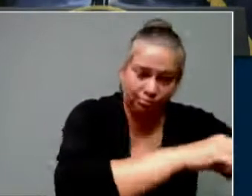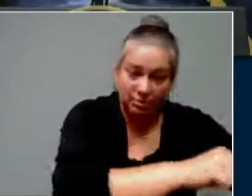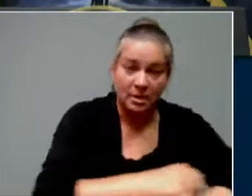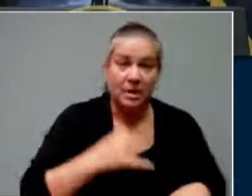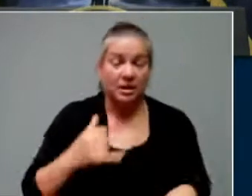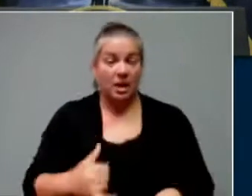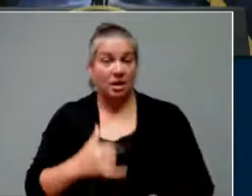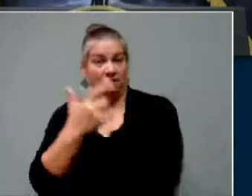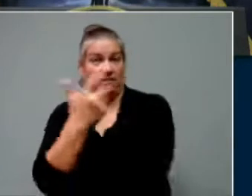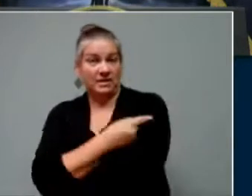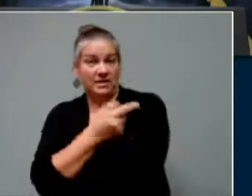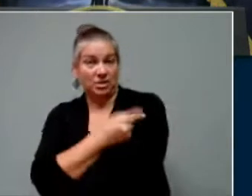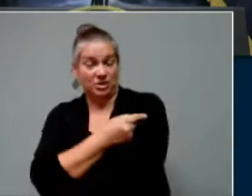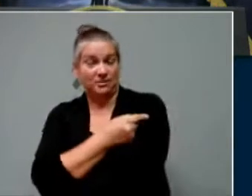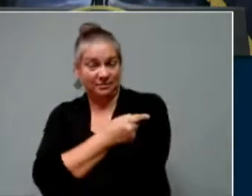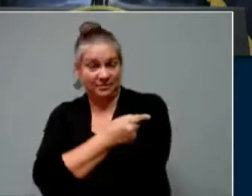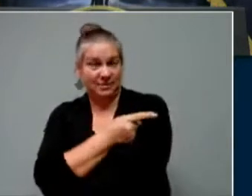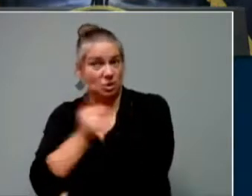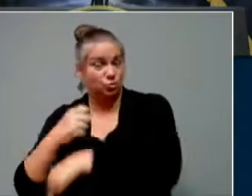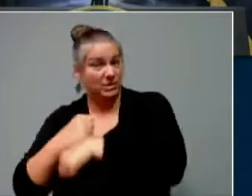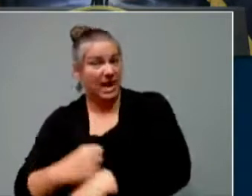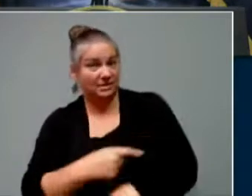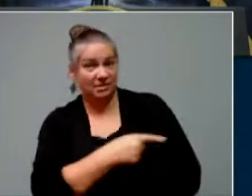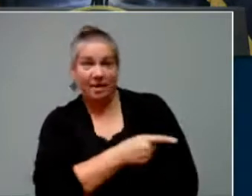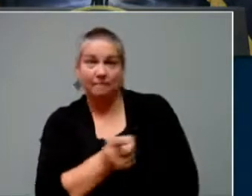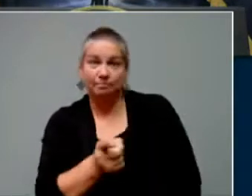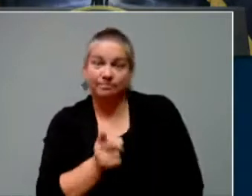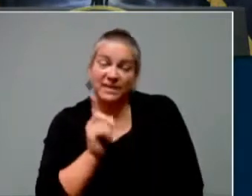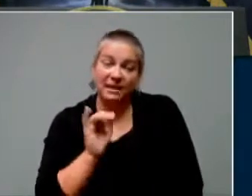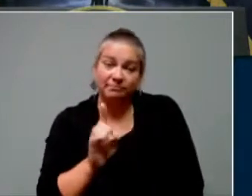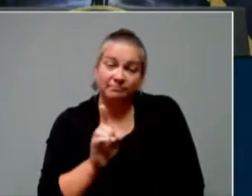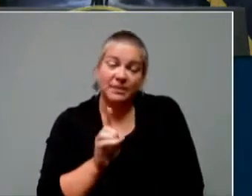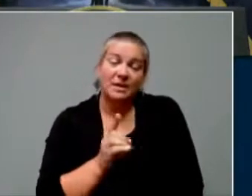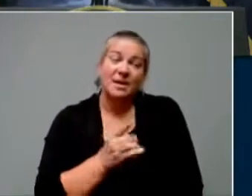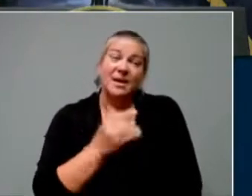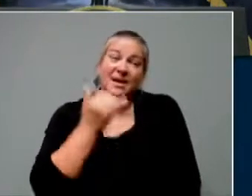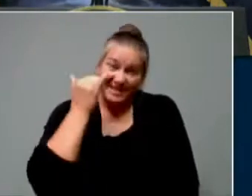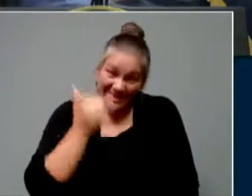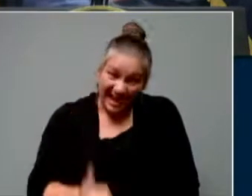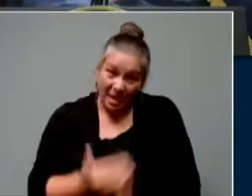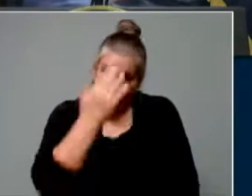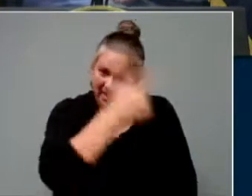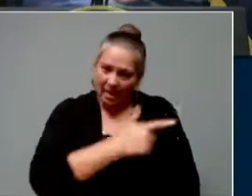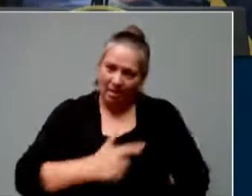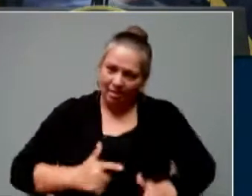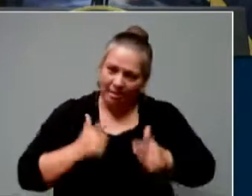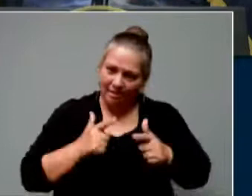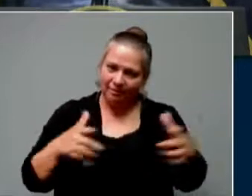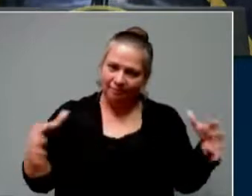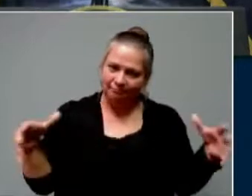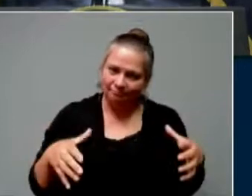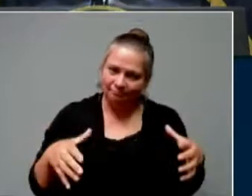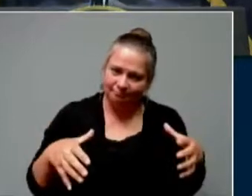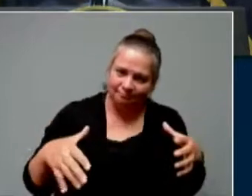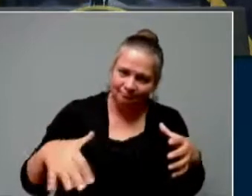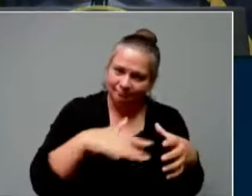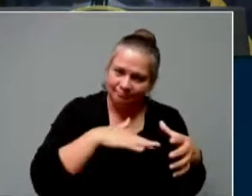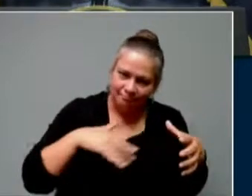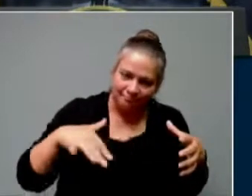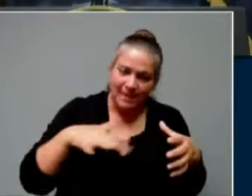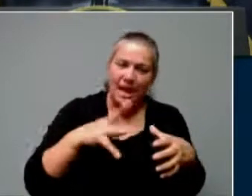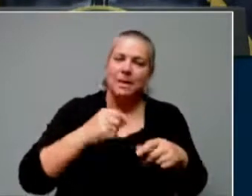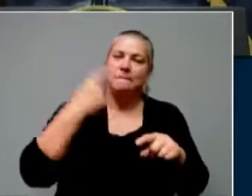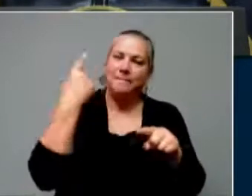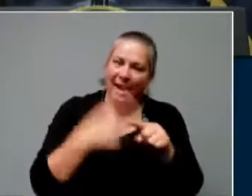medically frail condition often in the environment they live in in a congregate setting, we are determining that all these individuals in a